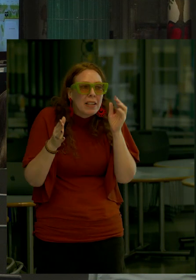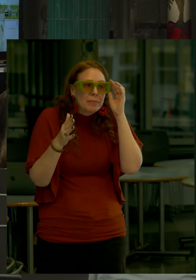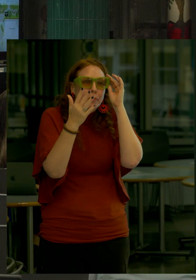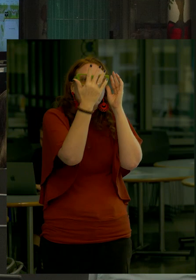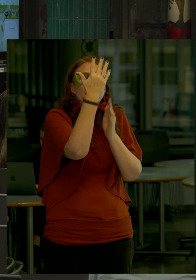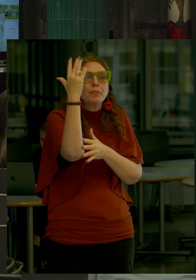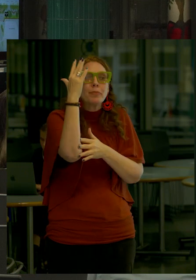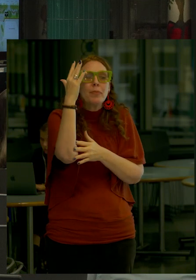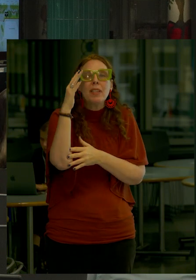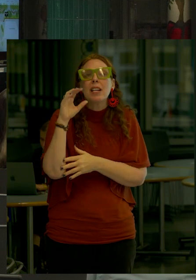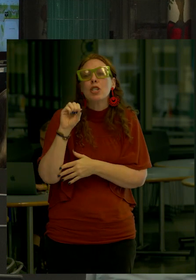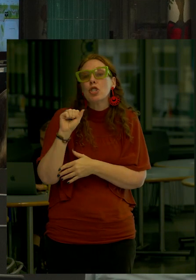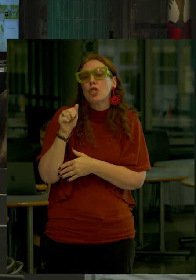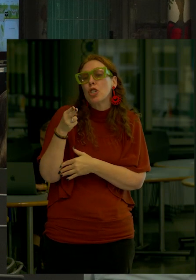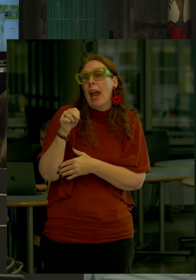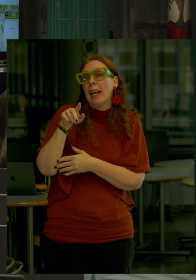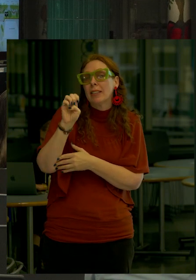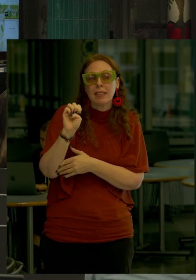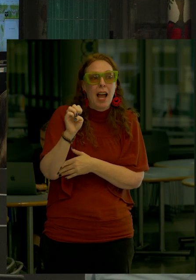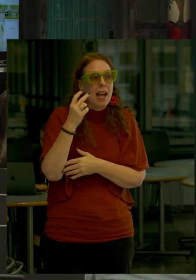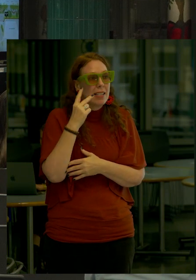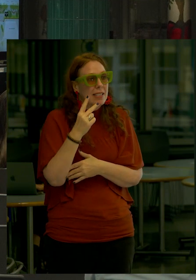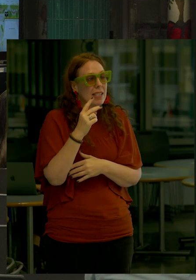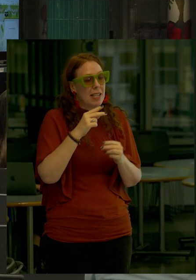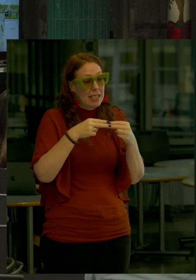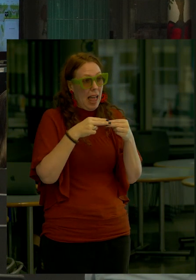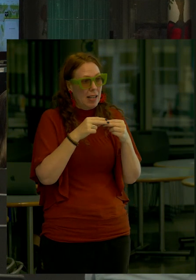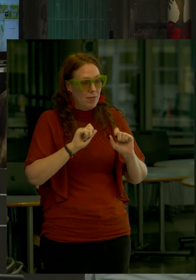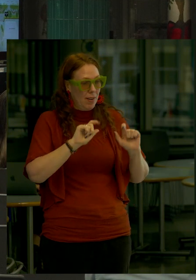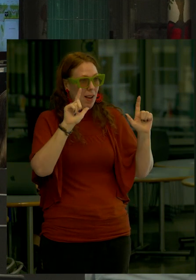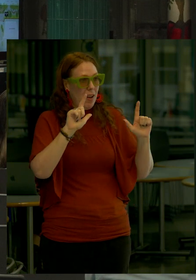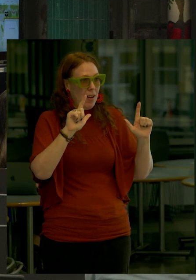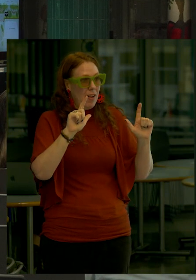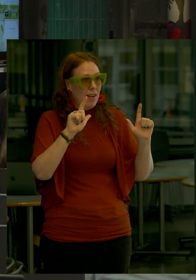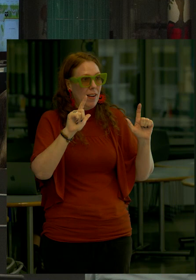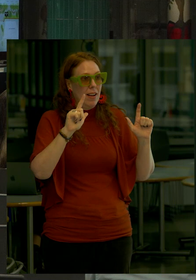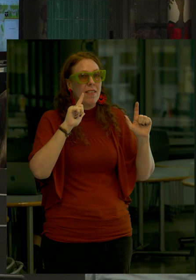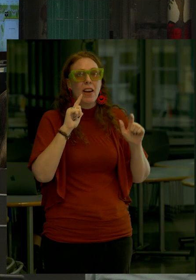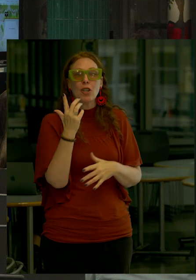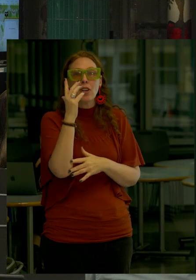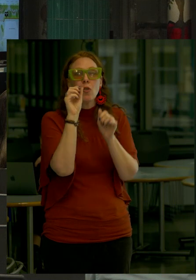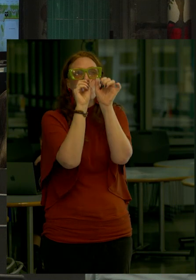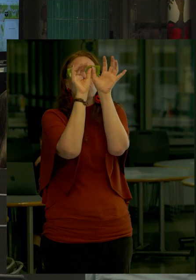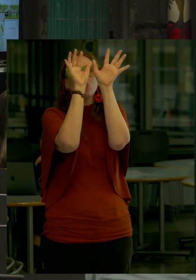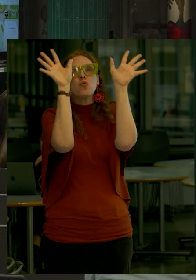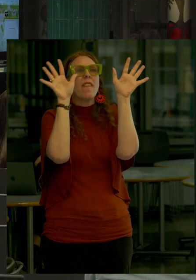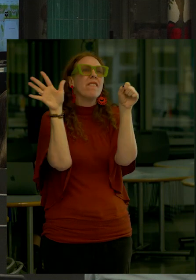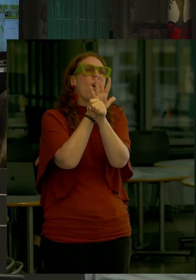tree shapes That I see that your slide is showing a very far-ish forest